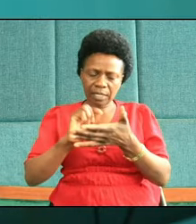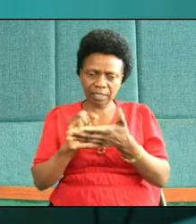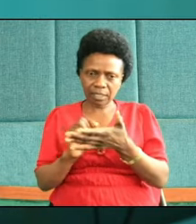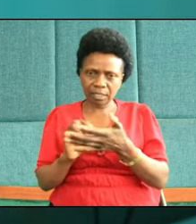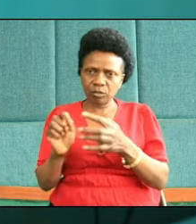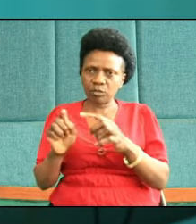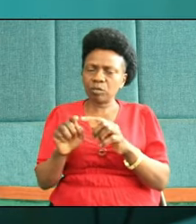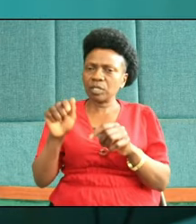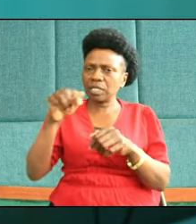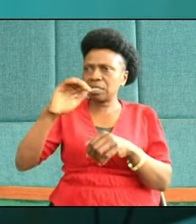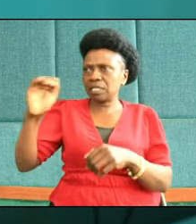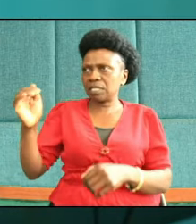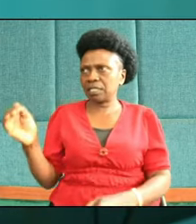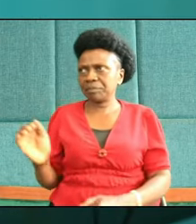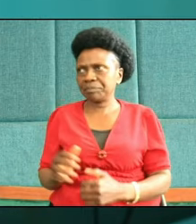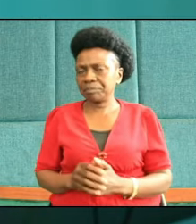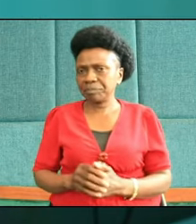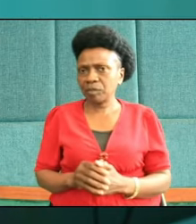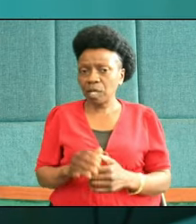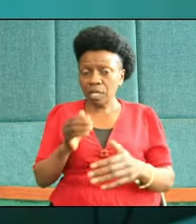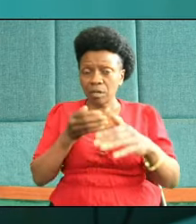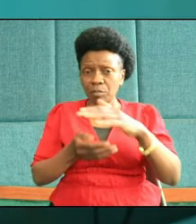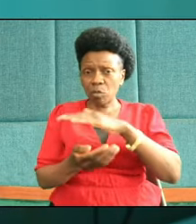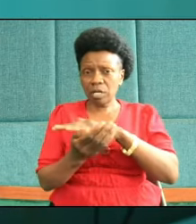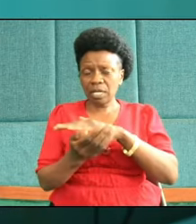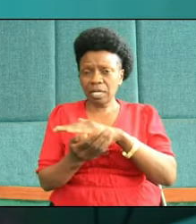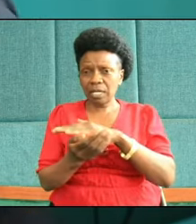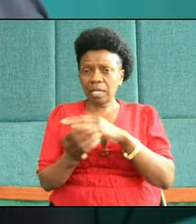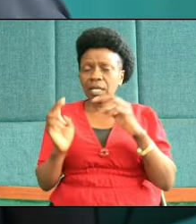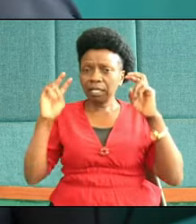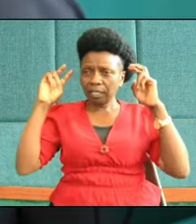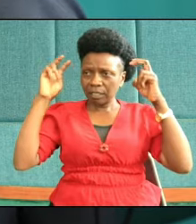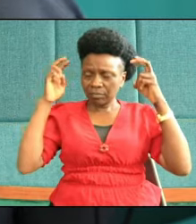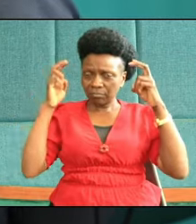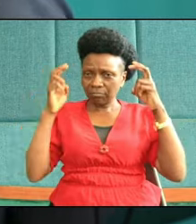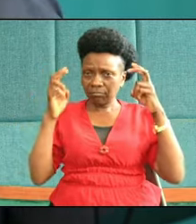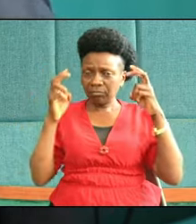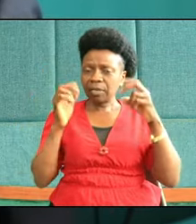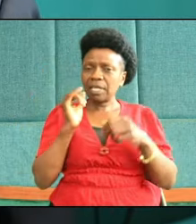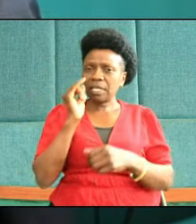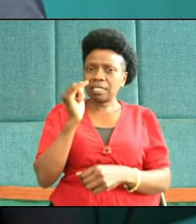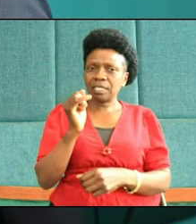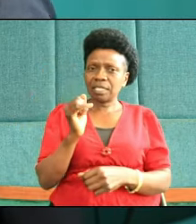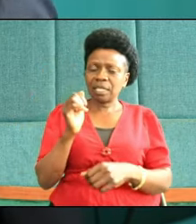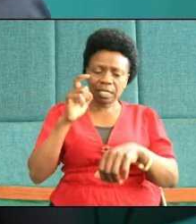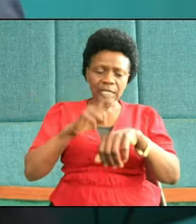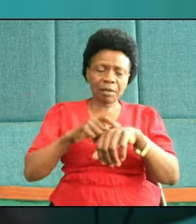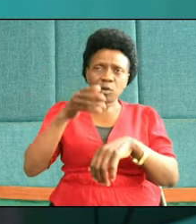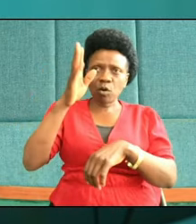morning, we are sharing on a simple message, when God says run.